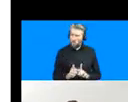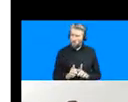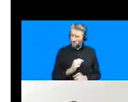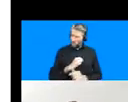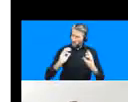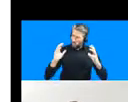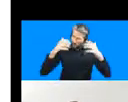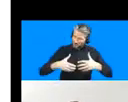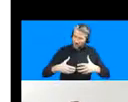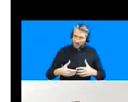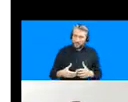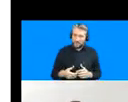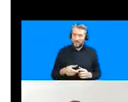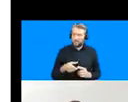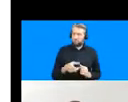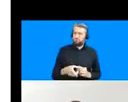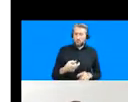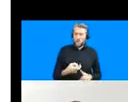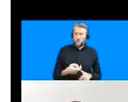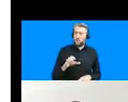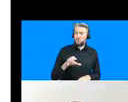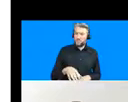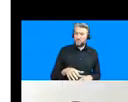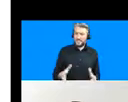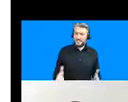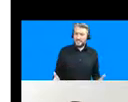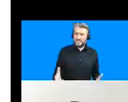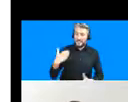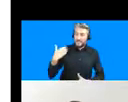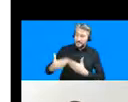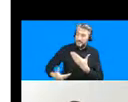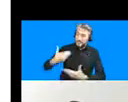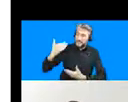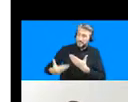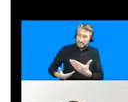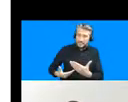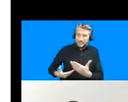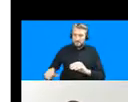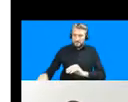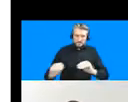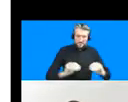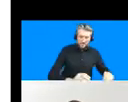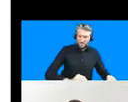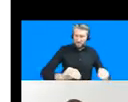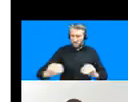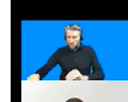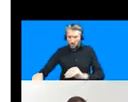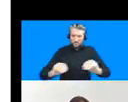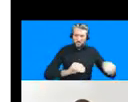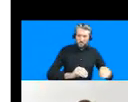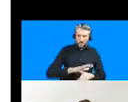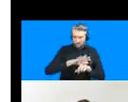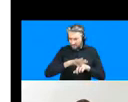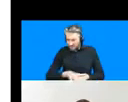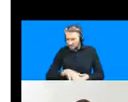karachi context where displacement is has been an ongoing dynamic for the last two decades and this is something